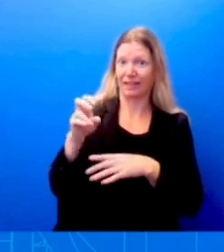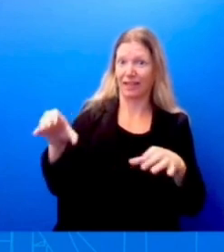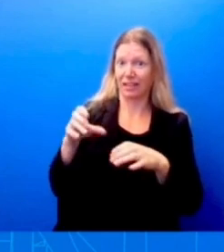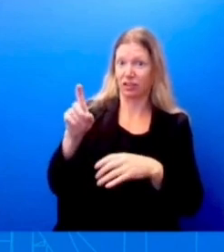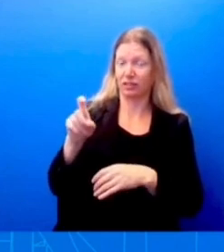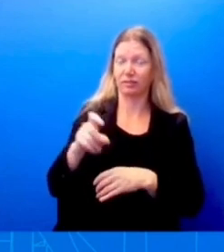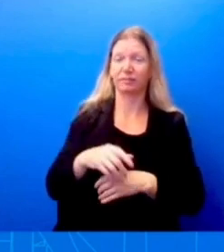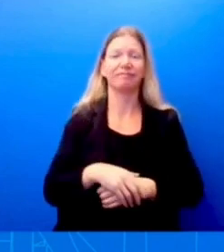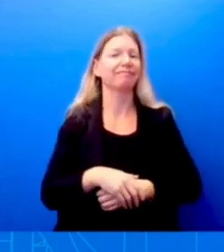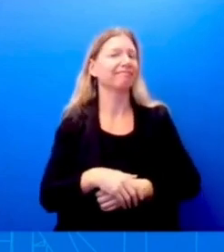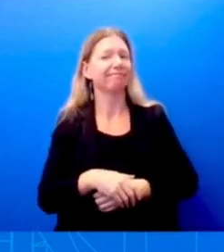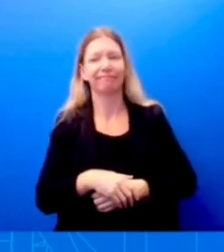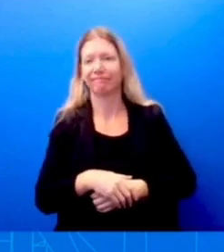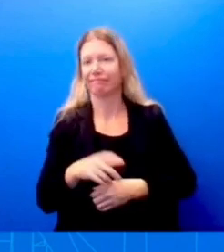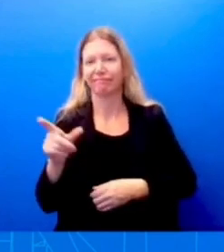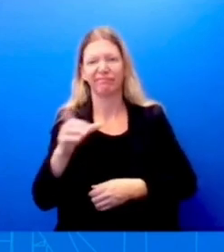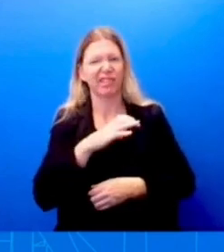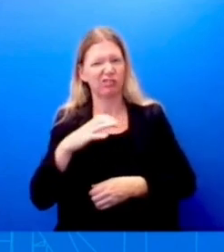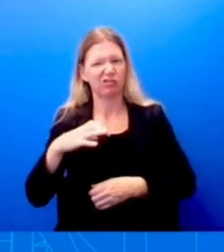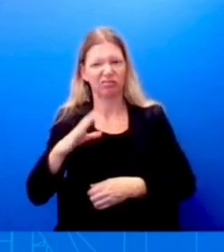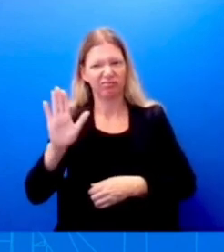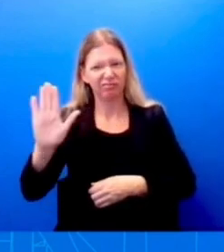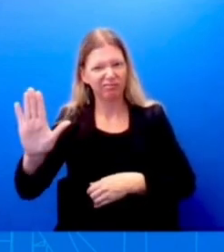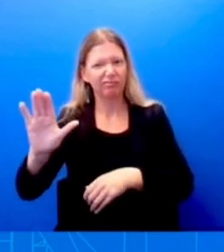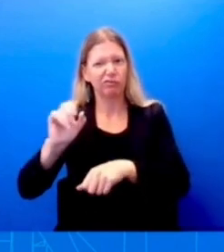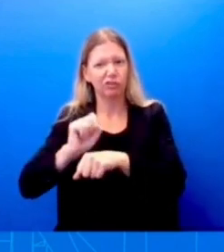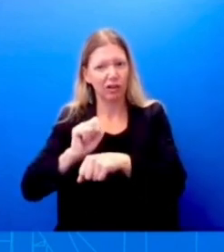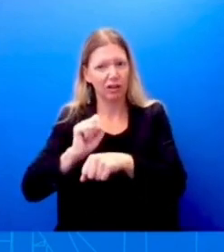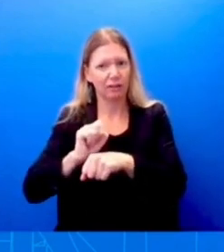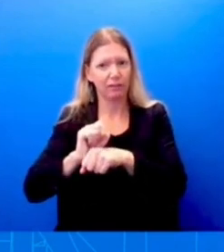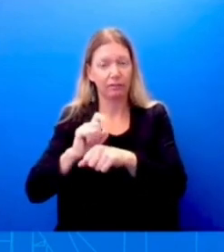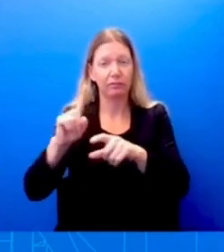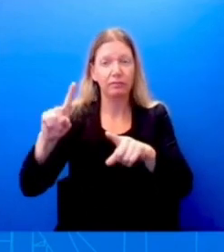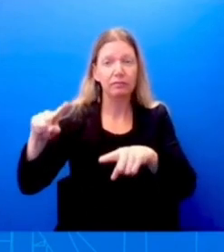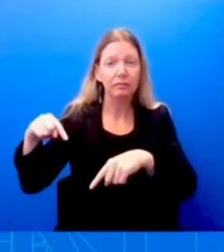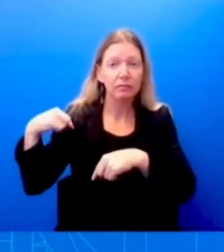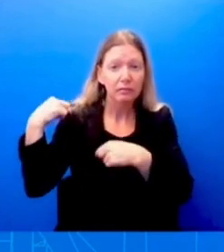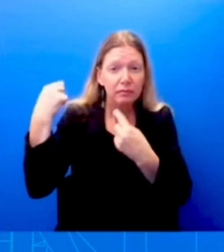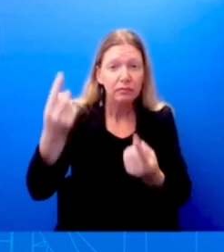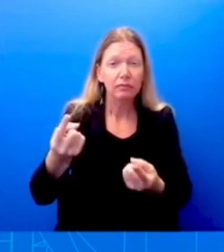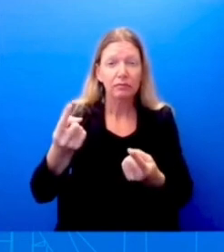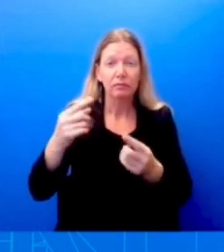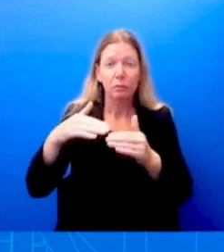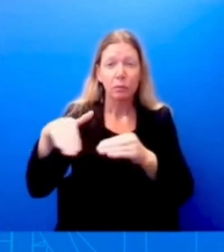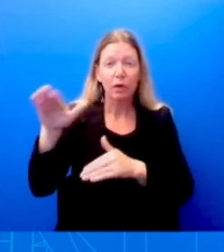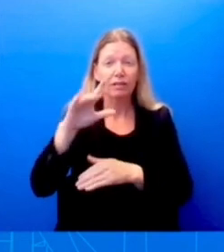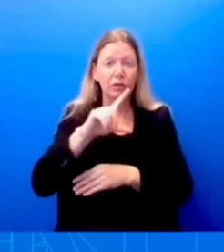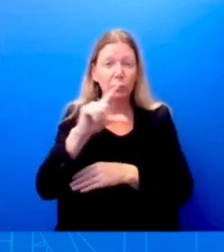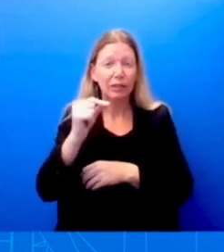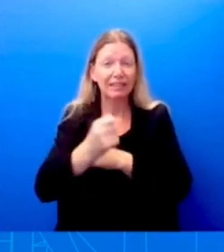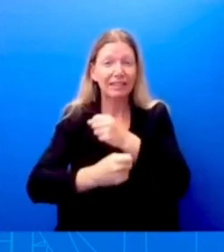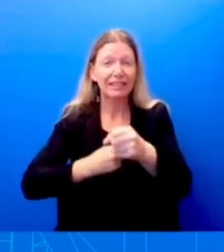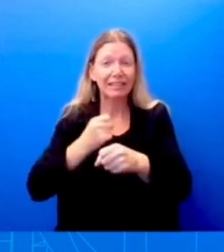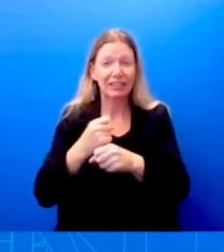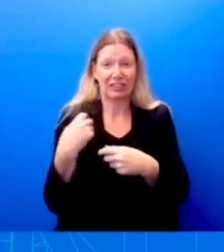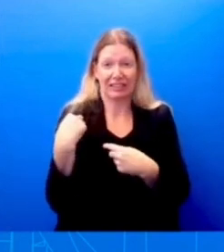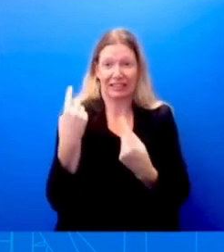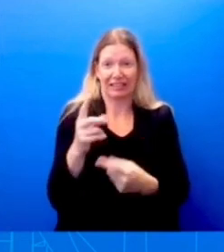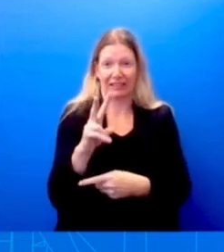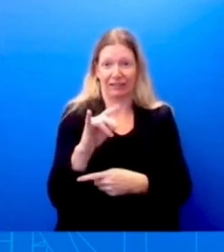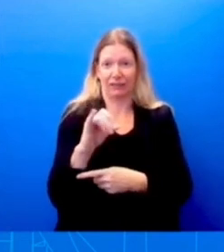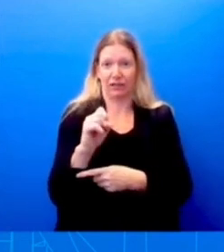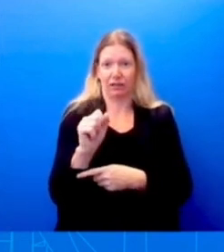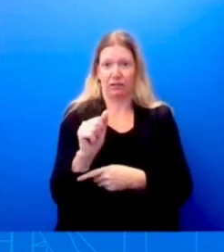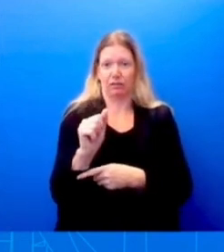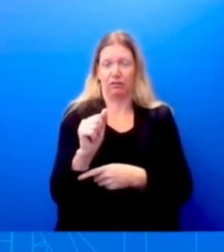They are, they, this has been two decades since this particular visa has been upgraded, uh, and updated. And so it's for Congress